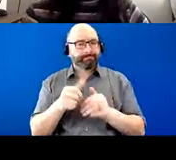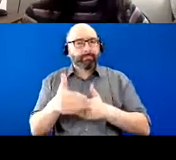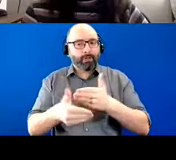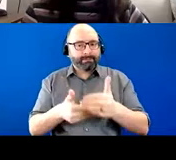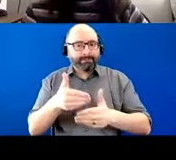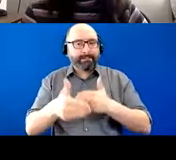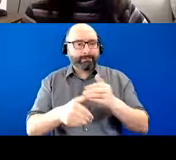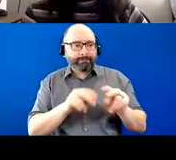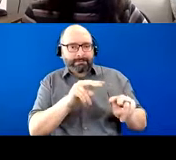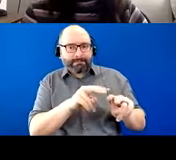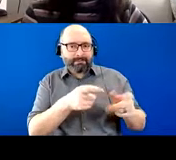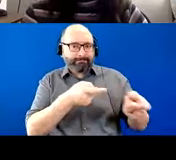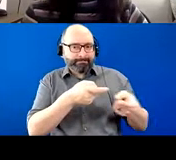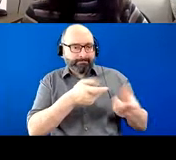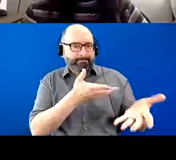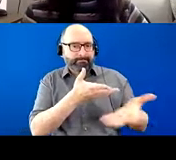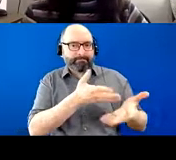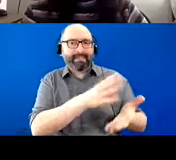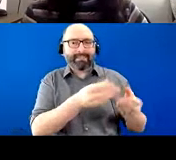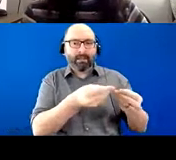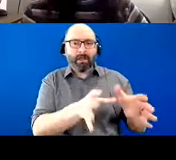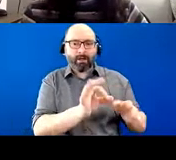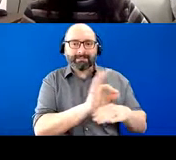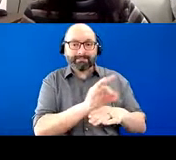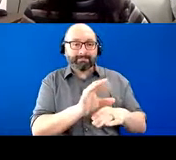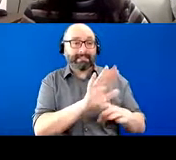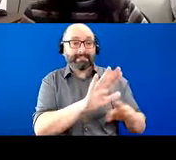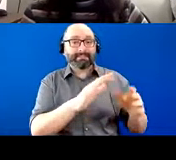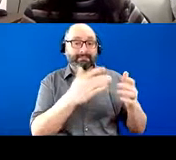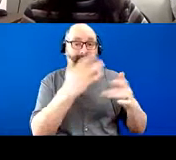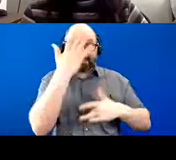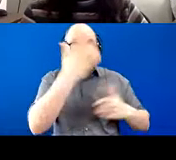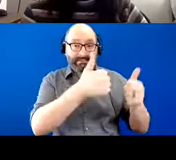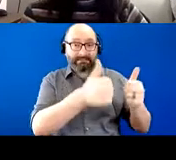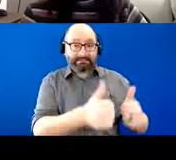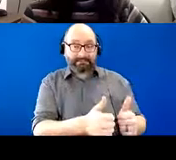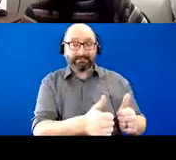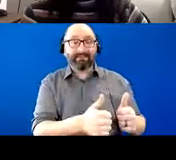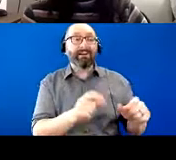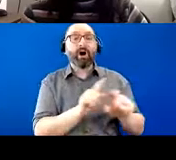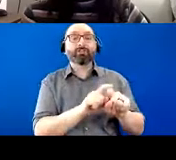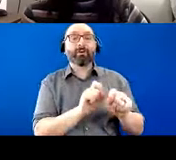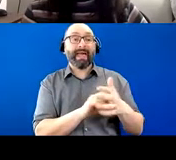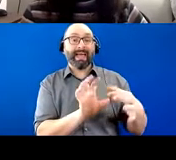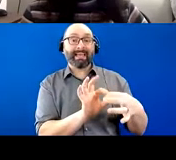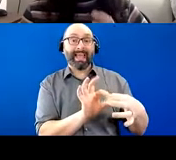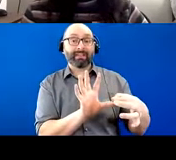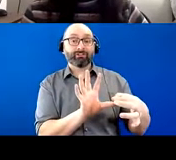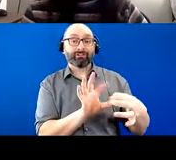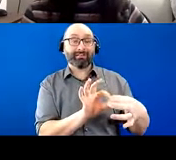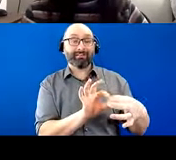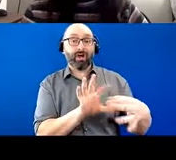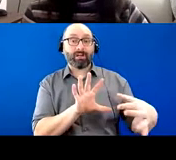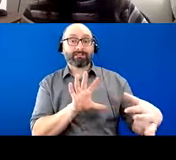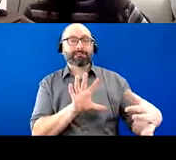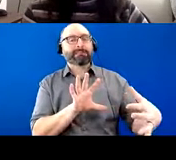loss of function and disease progression. And in particular, the loss of connection was really hard to deal with and not being able